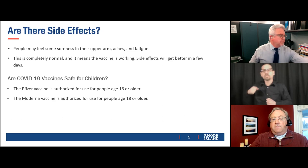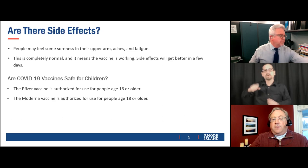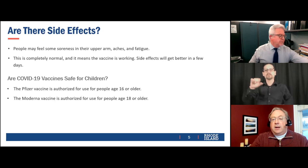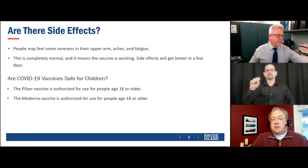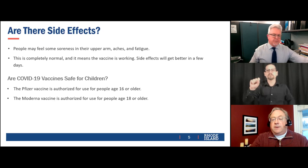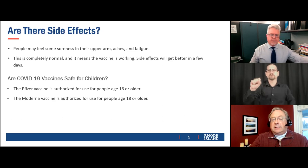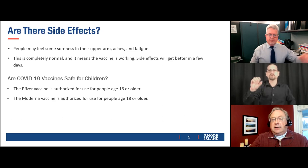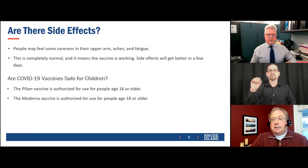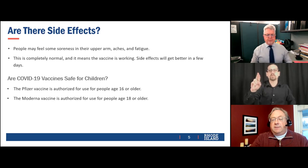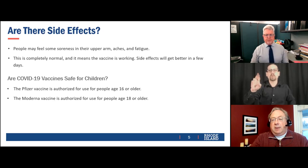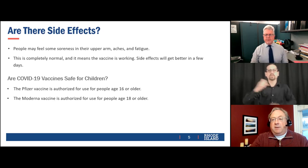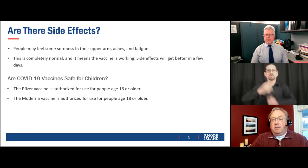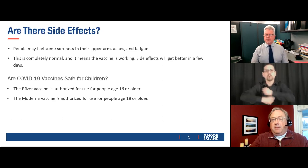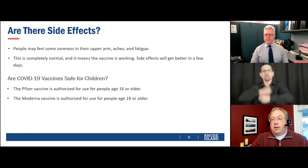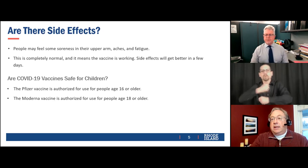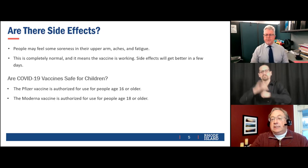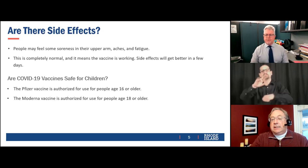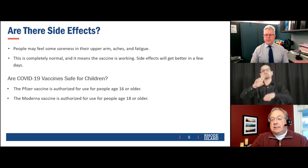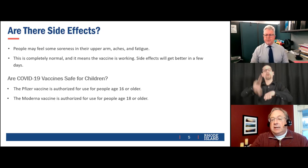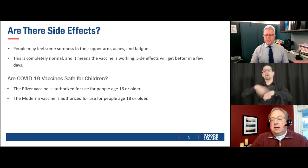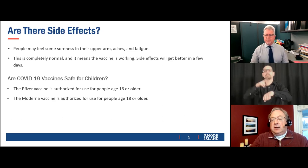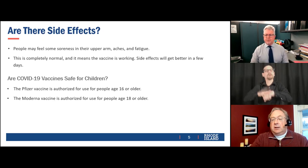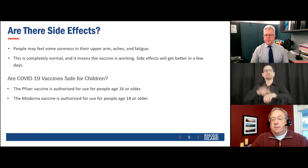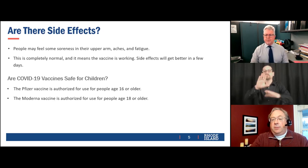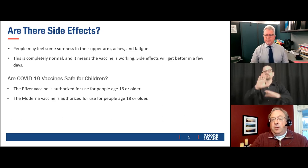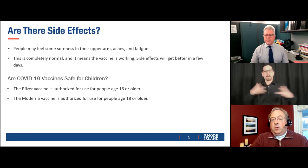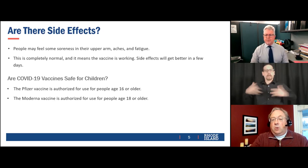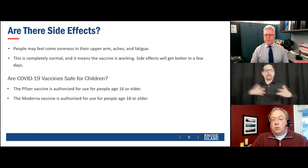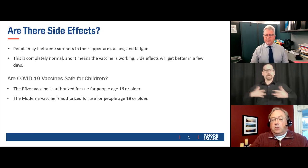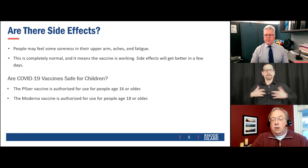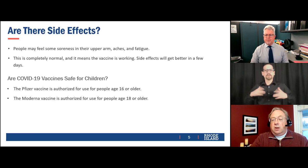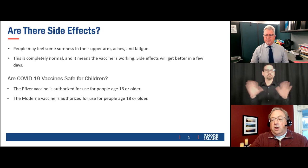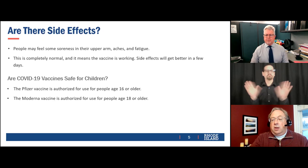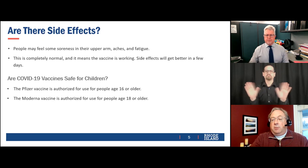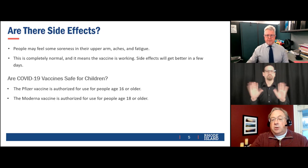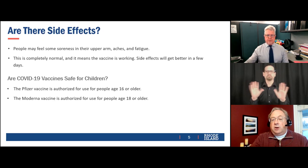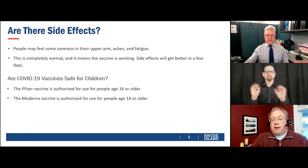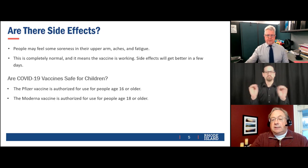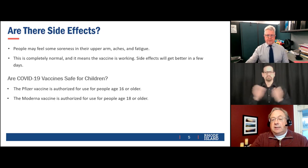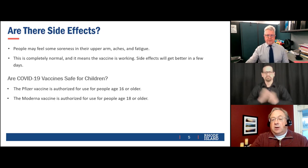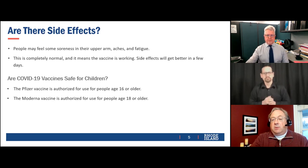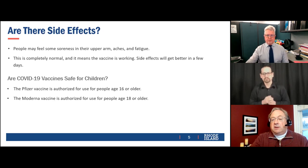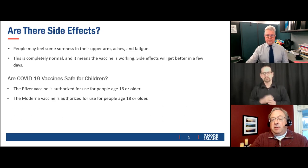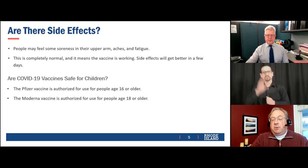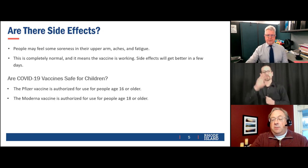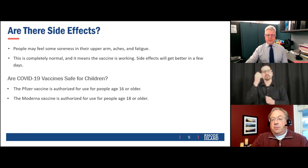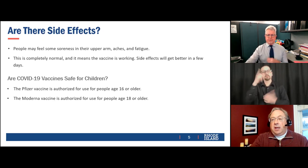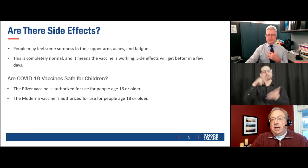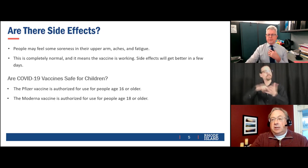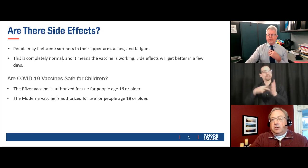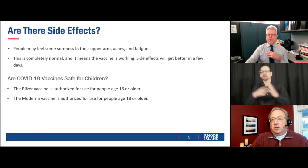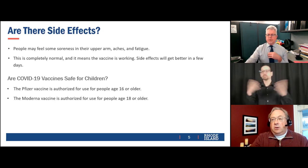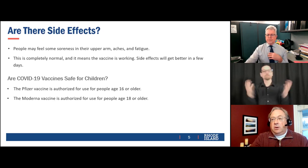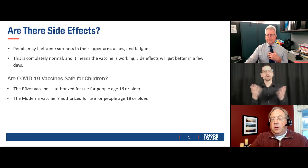The Pfizer vaccines available for people age 16 or older. The Moderna vaccines authorized people